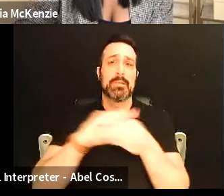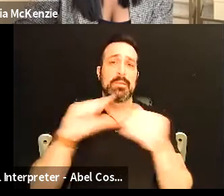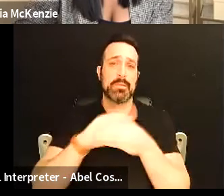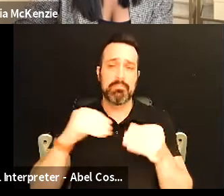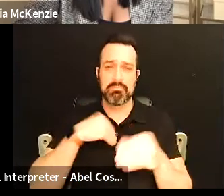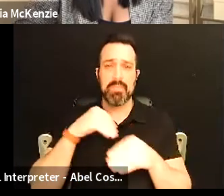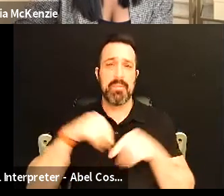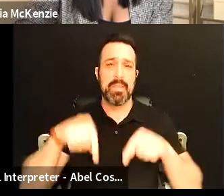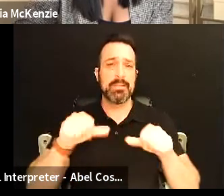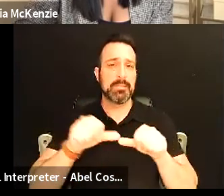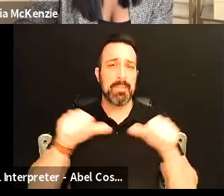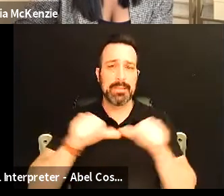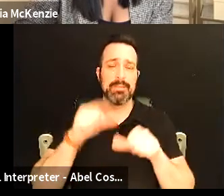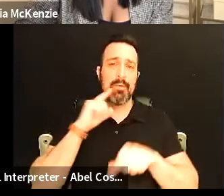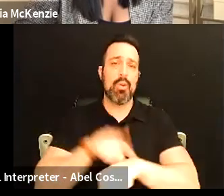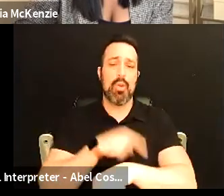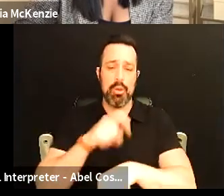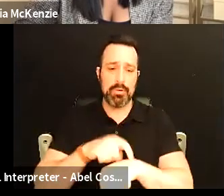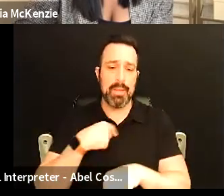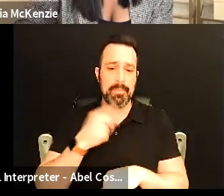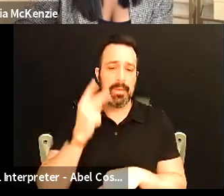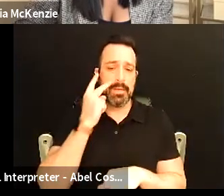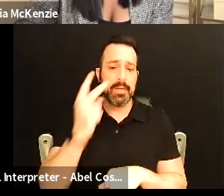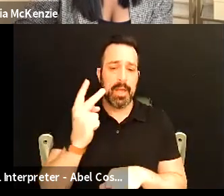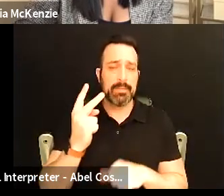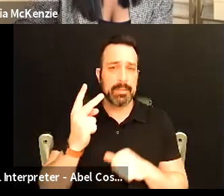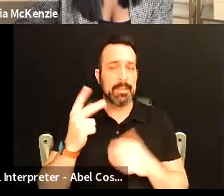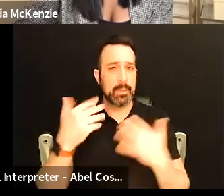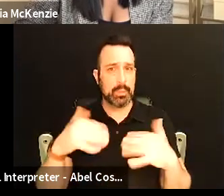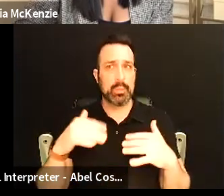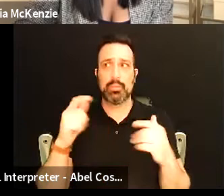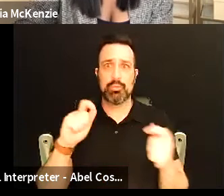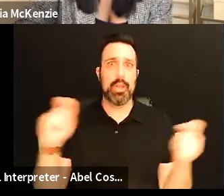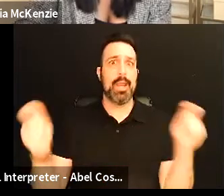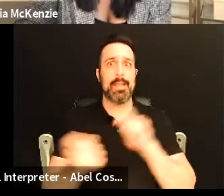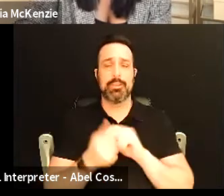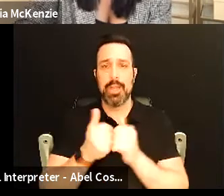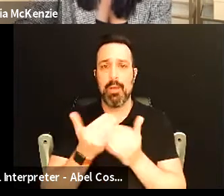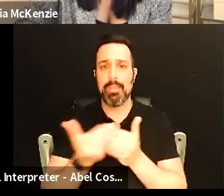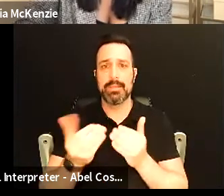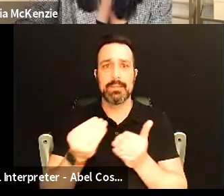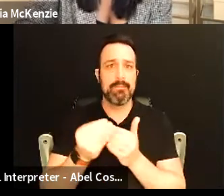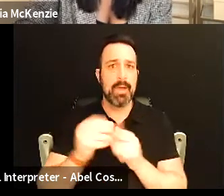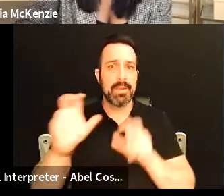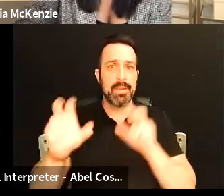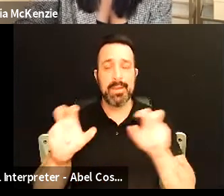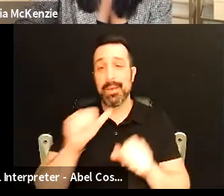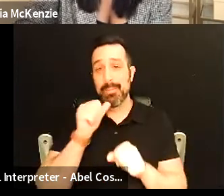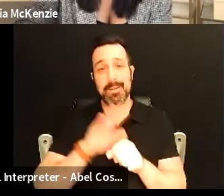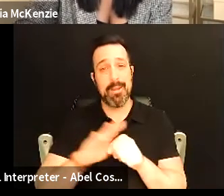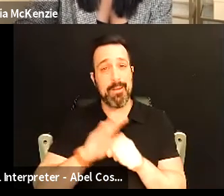in this space for a very long time and i've seen i've seen dramatic change in the way things are funded but not enough and it is